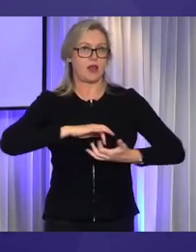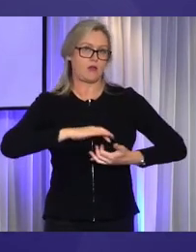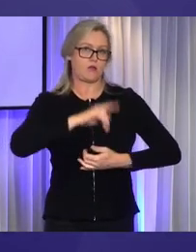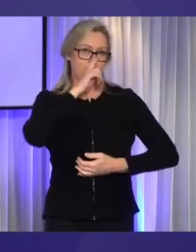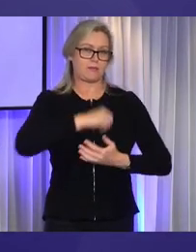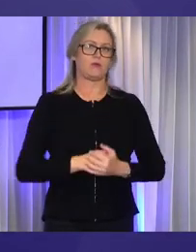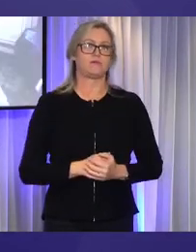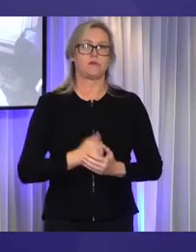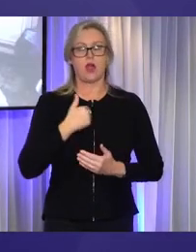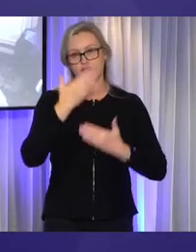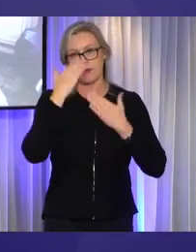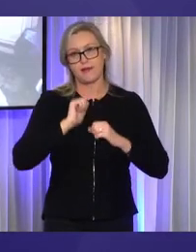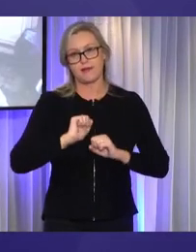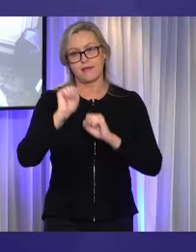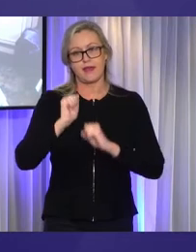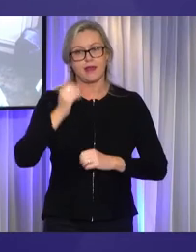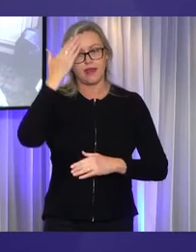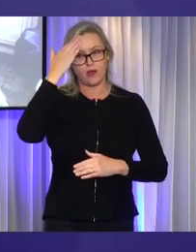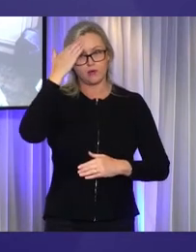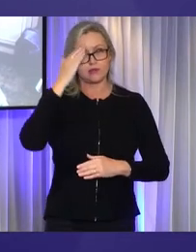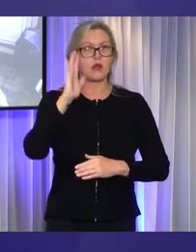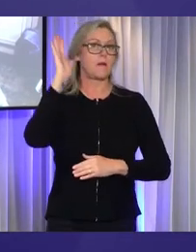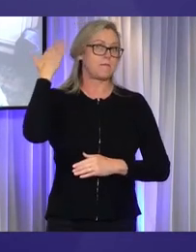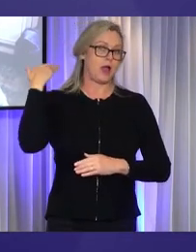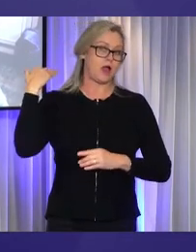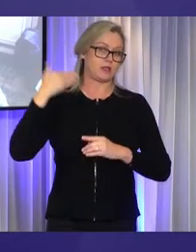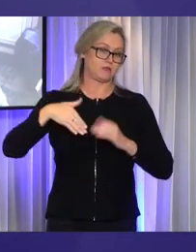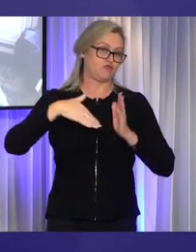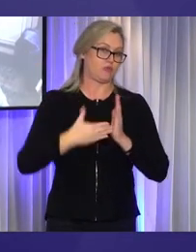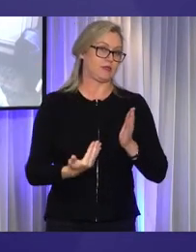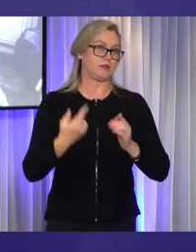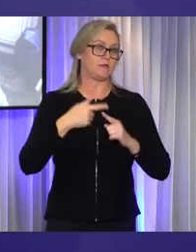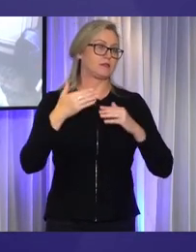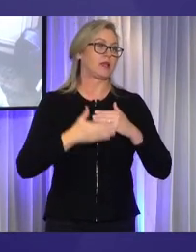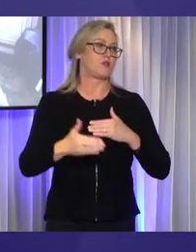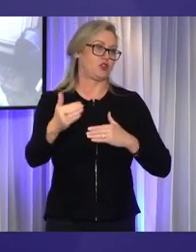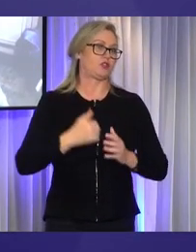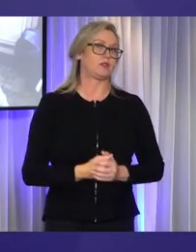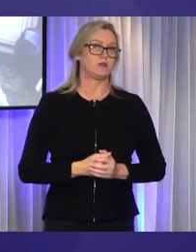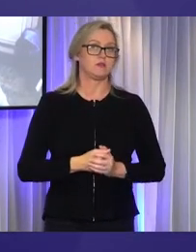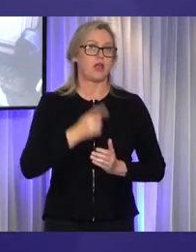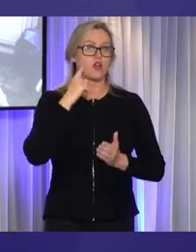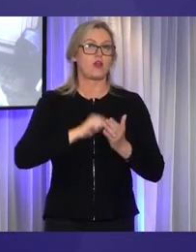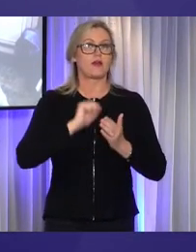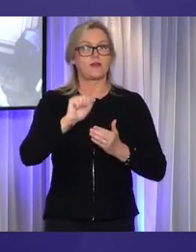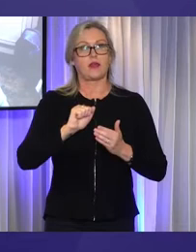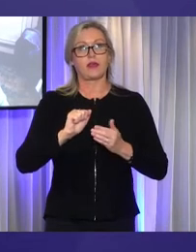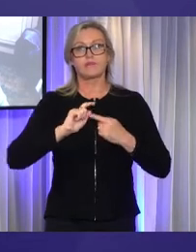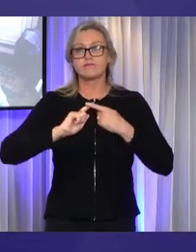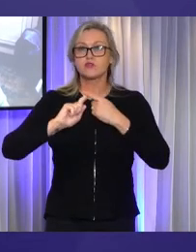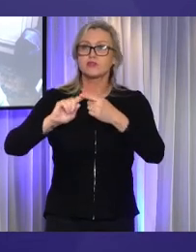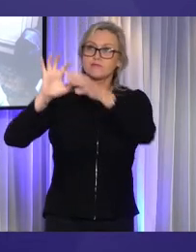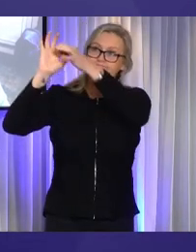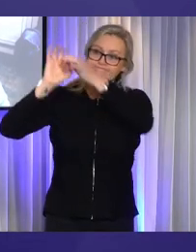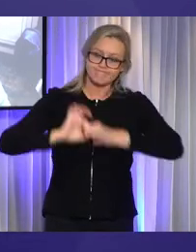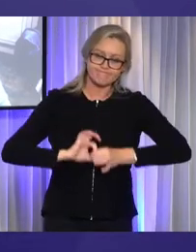I pay respects to their elders past, present and emerging and acknowledge their continuing connection to country.